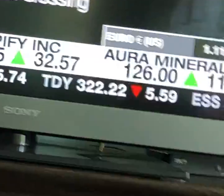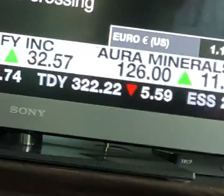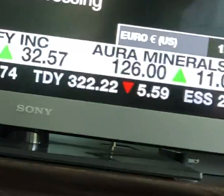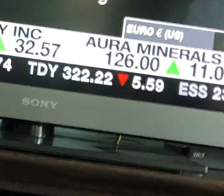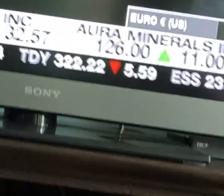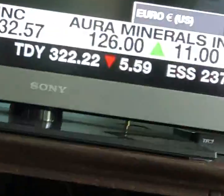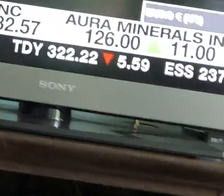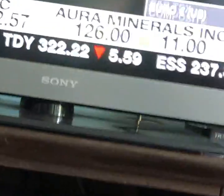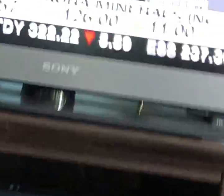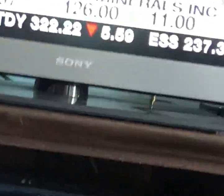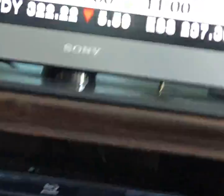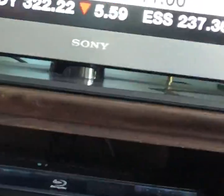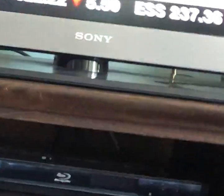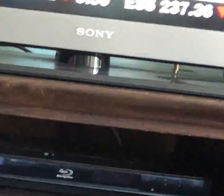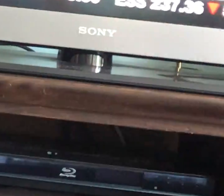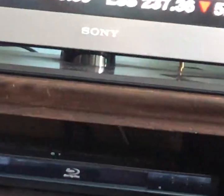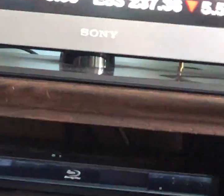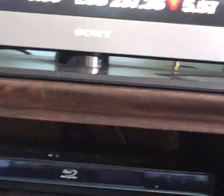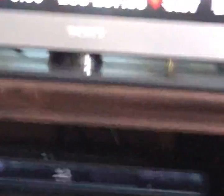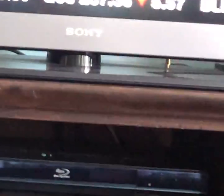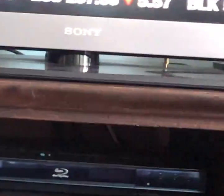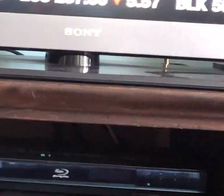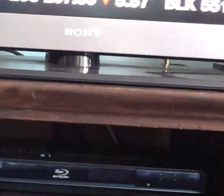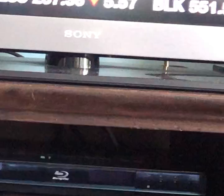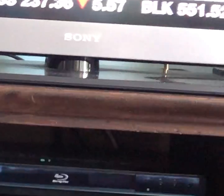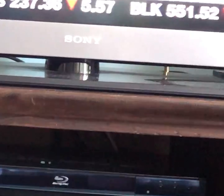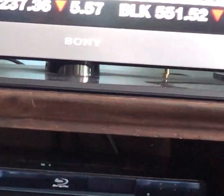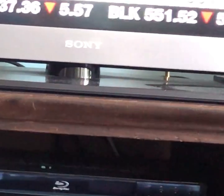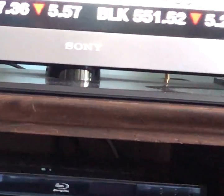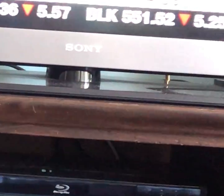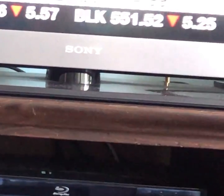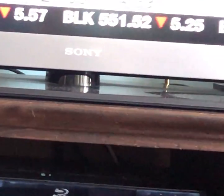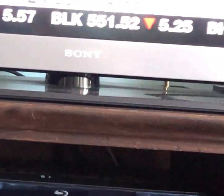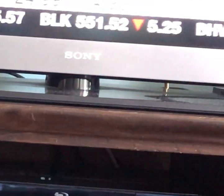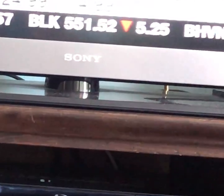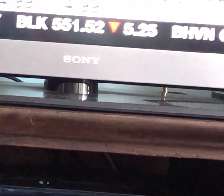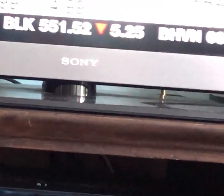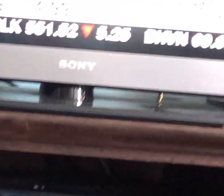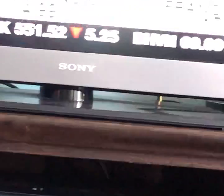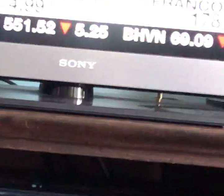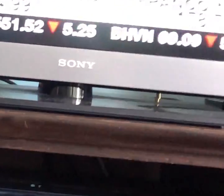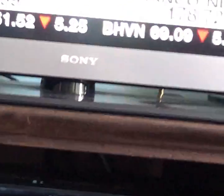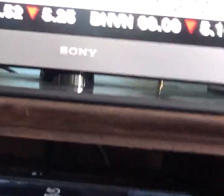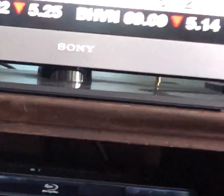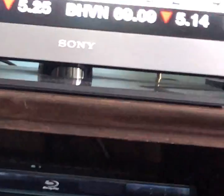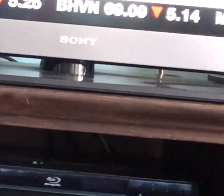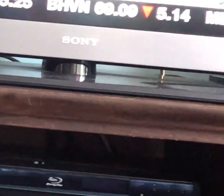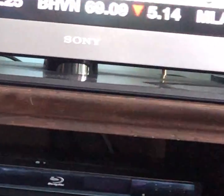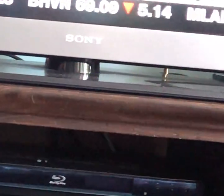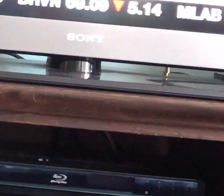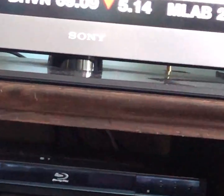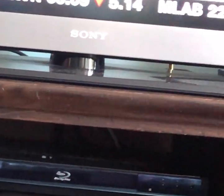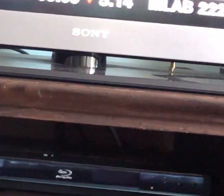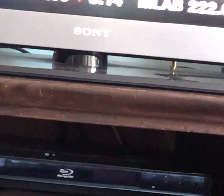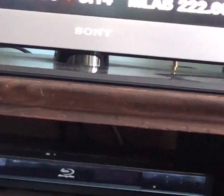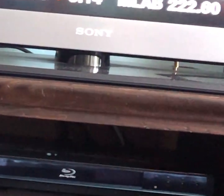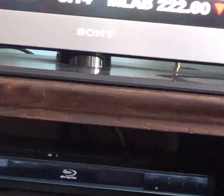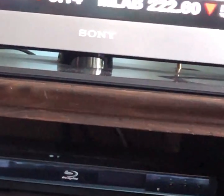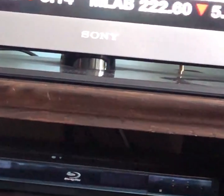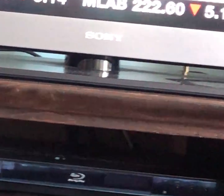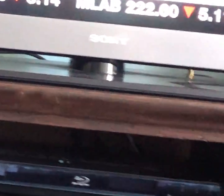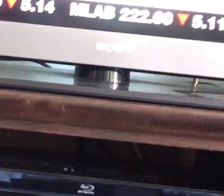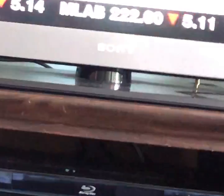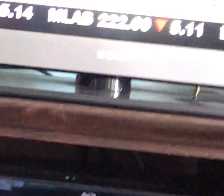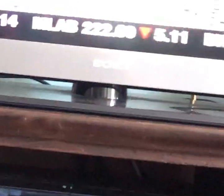safely, based on the best medical advice available. We'll be working with each school board throughout the summer to create a